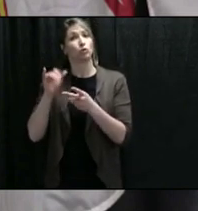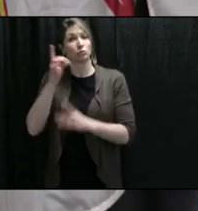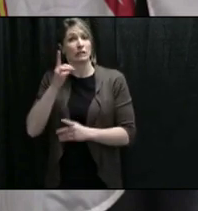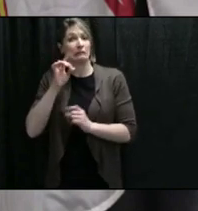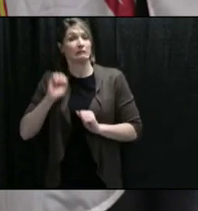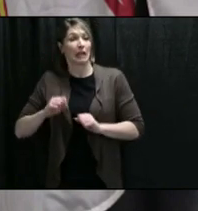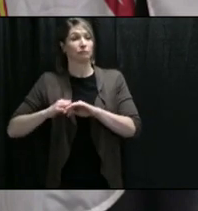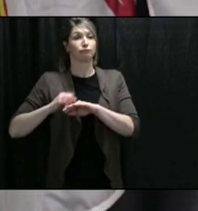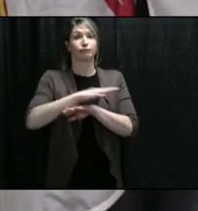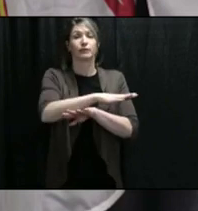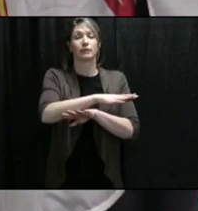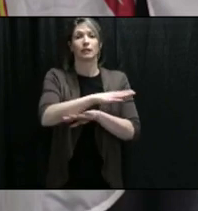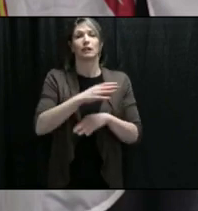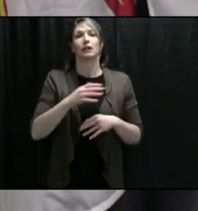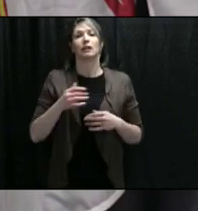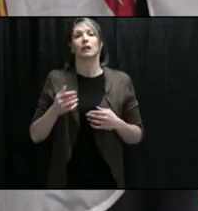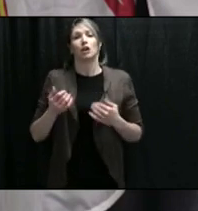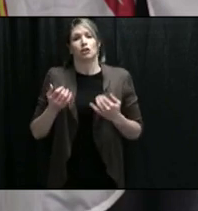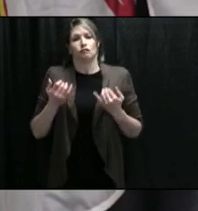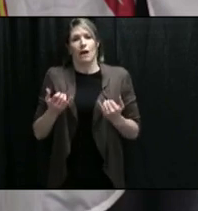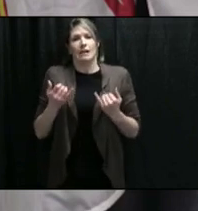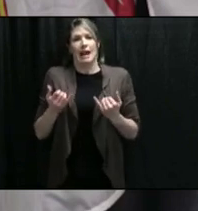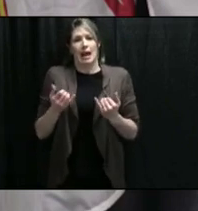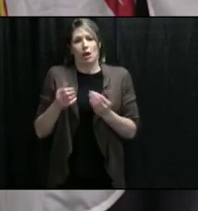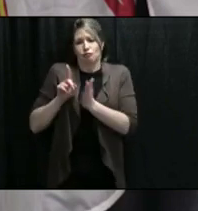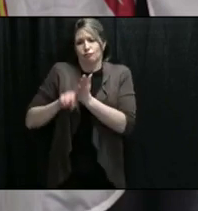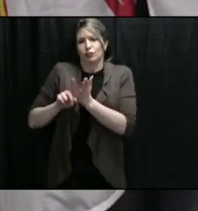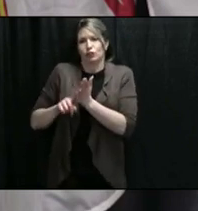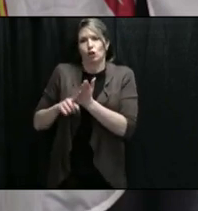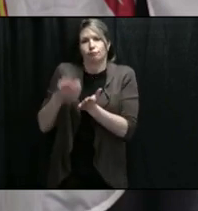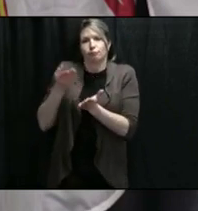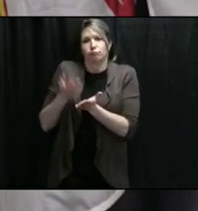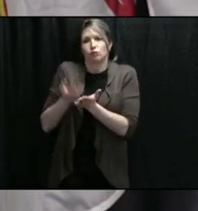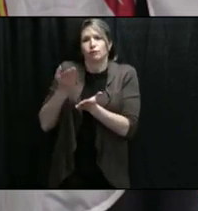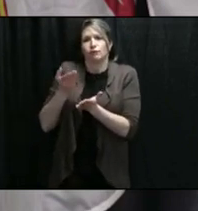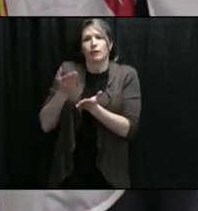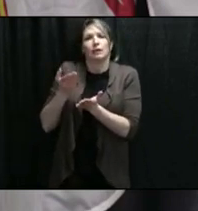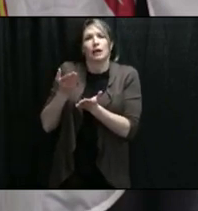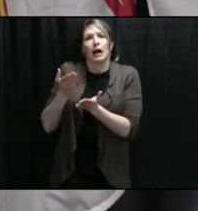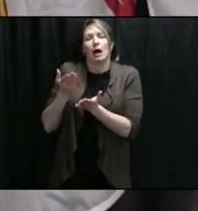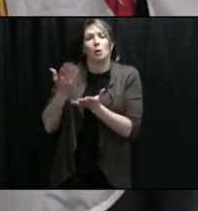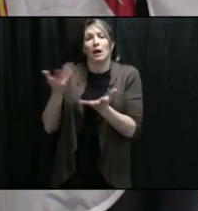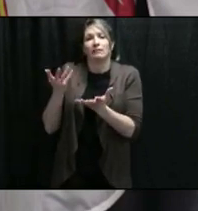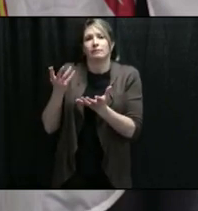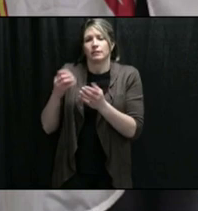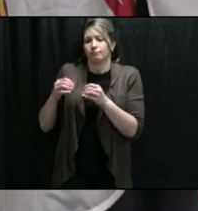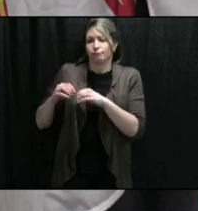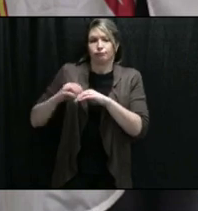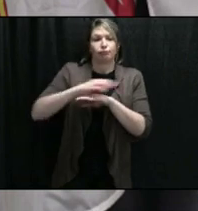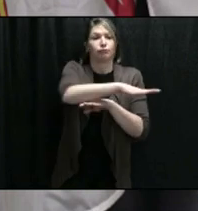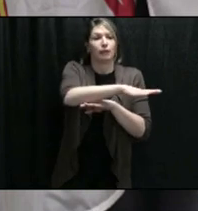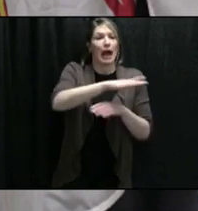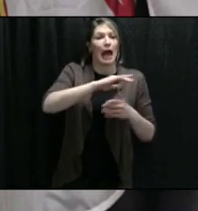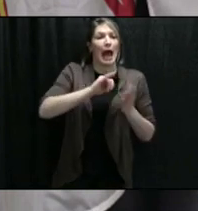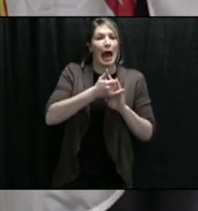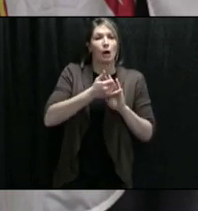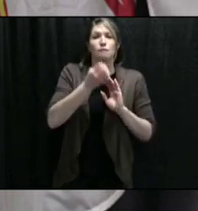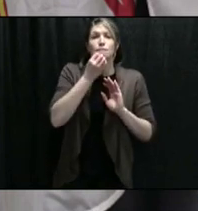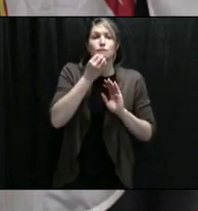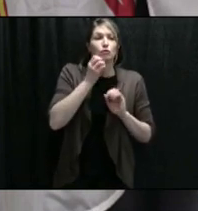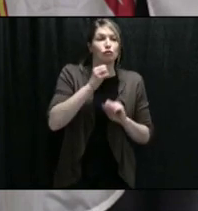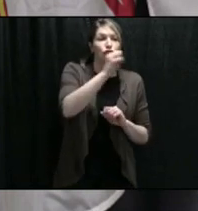does not indicate that there is a risk of COVID-19 being transmitted through food or food